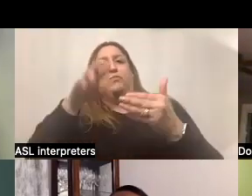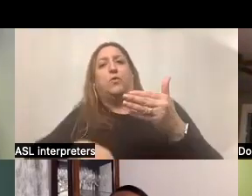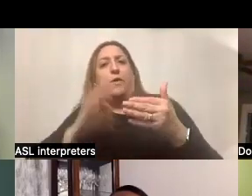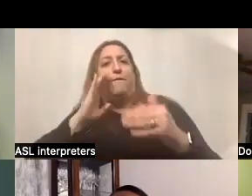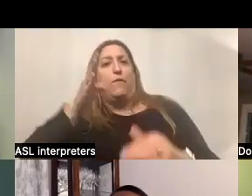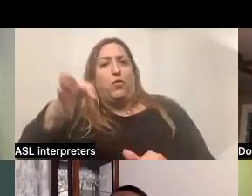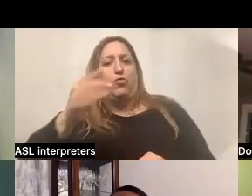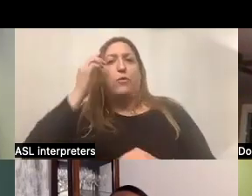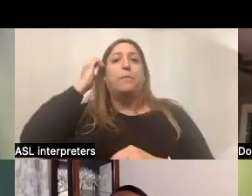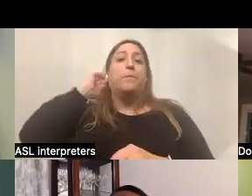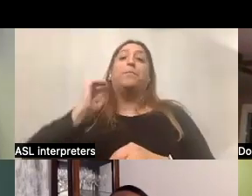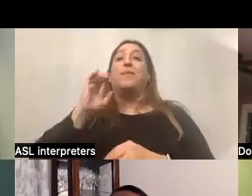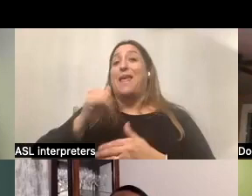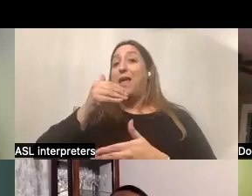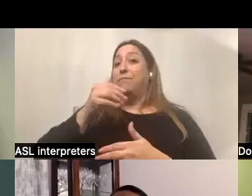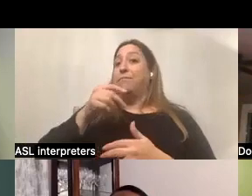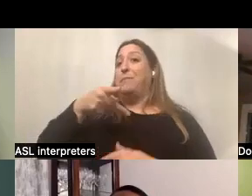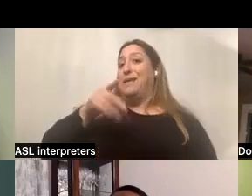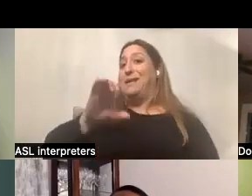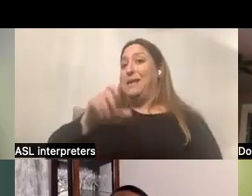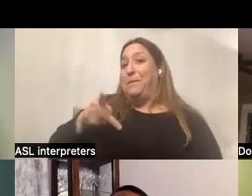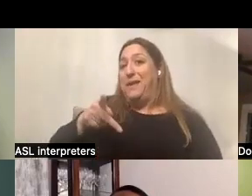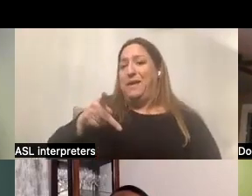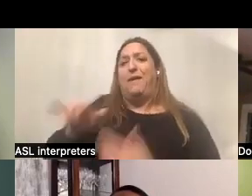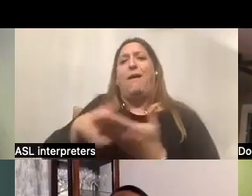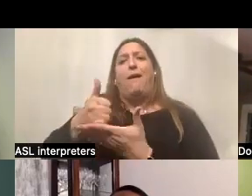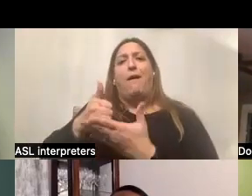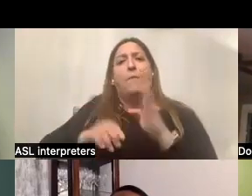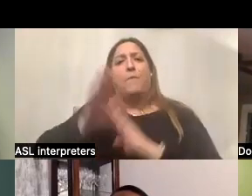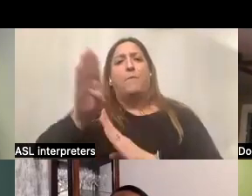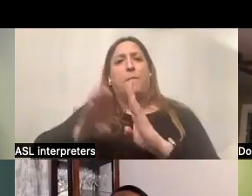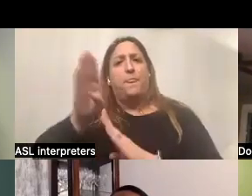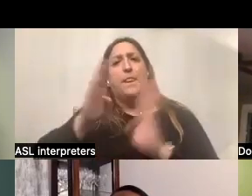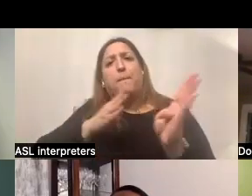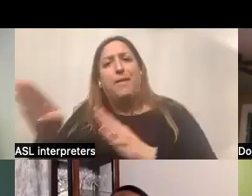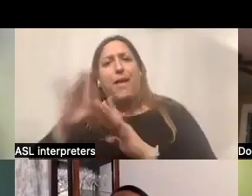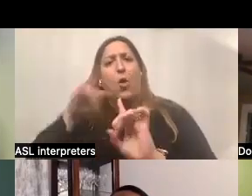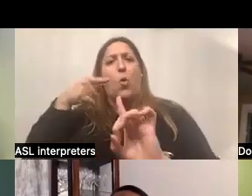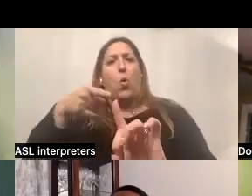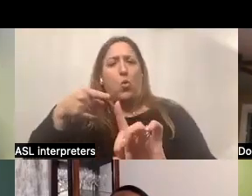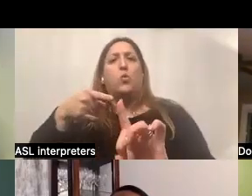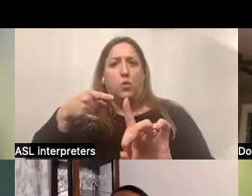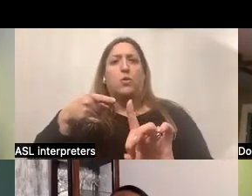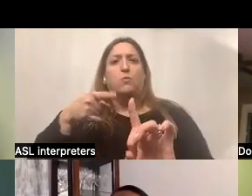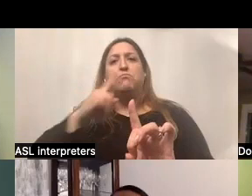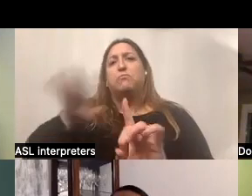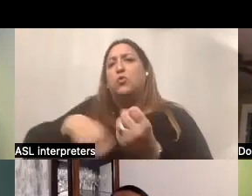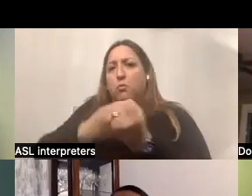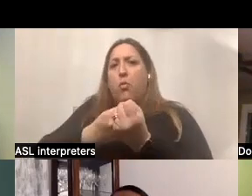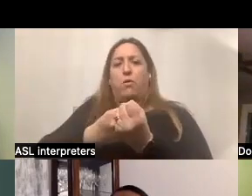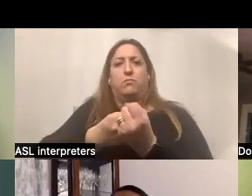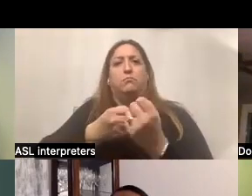this process, this person-centered planning process helps to develop the plan, goals, and objectives to support an individual.